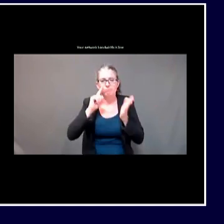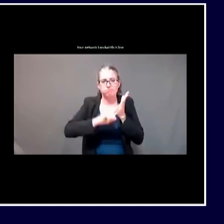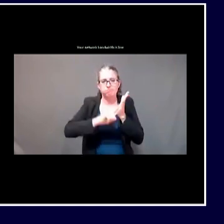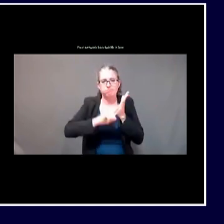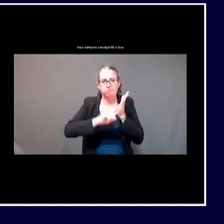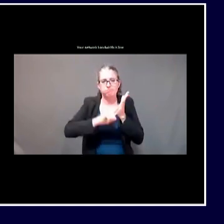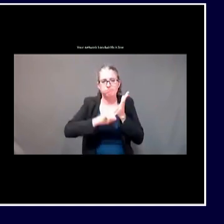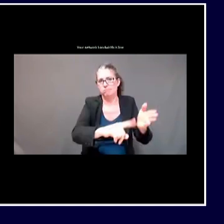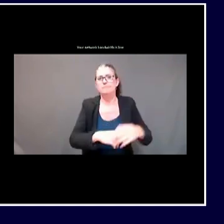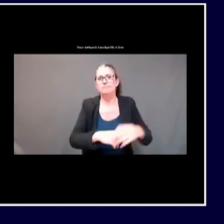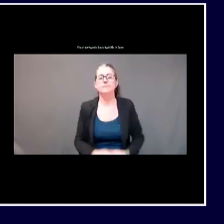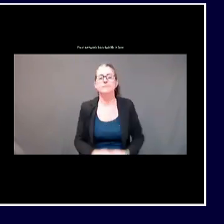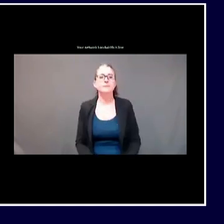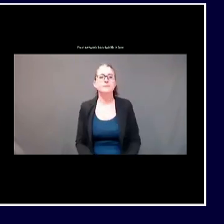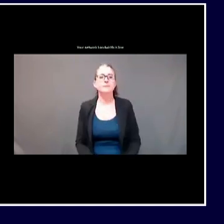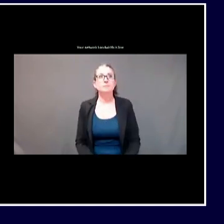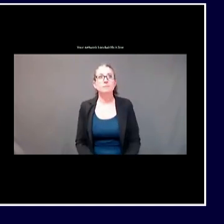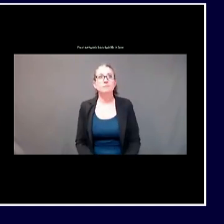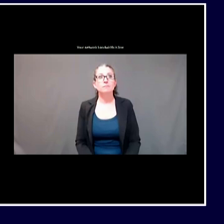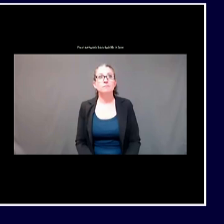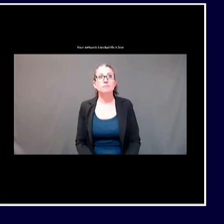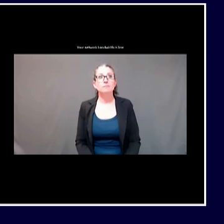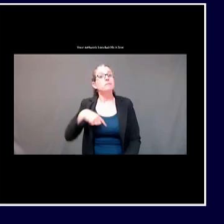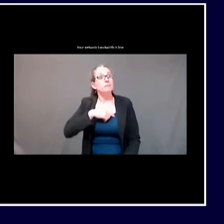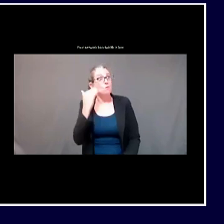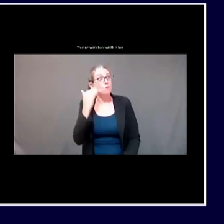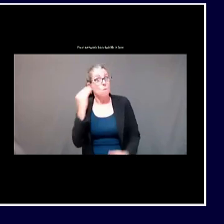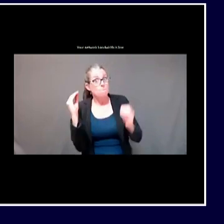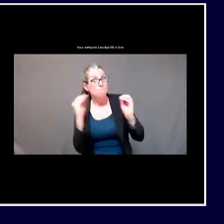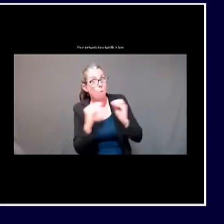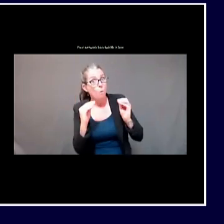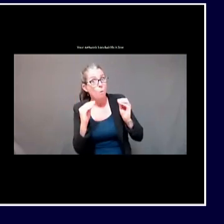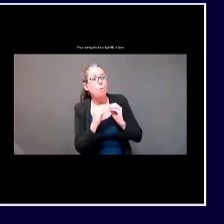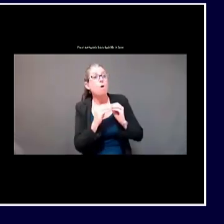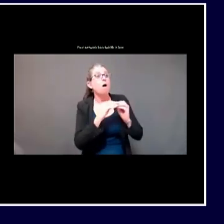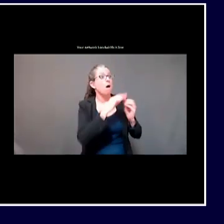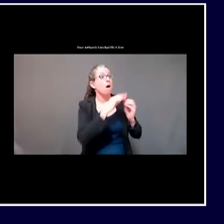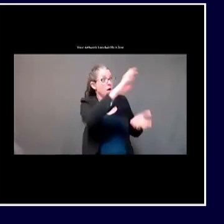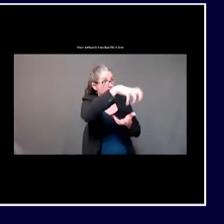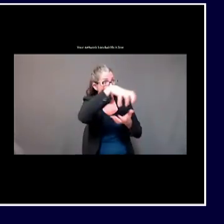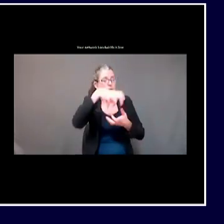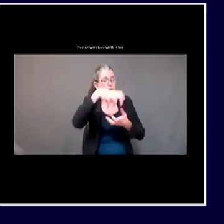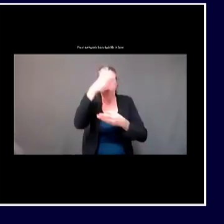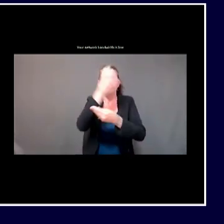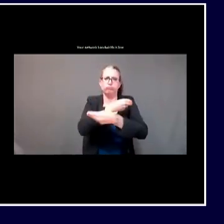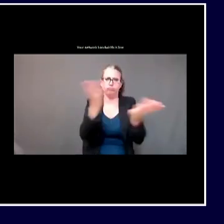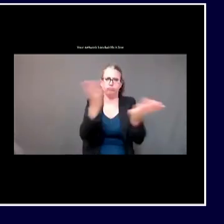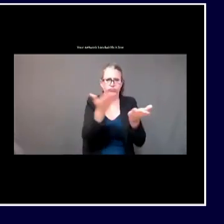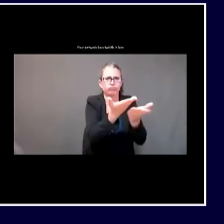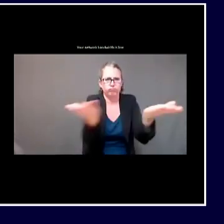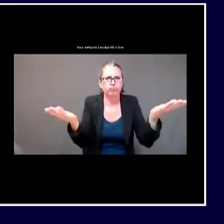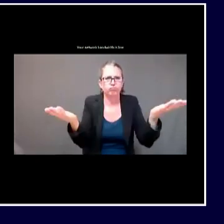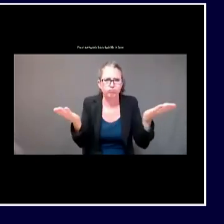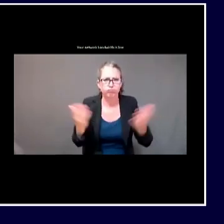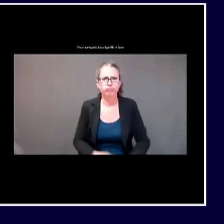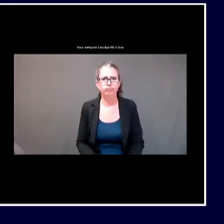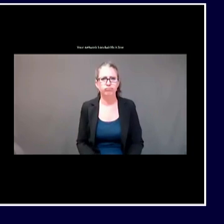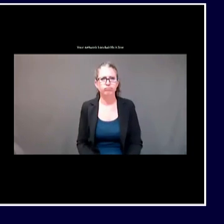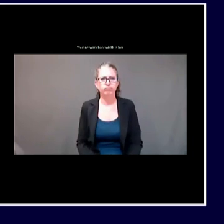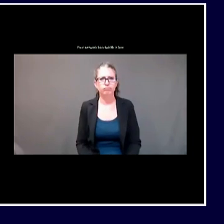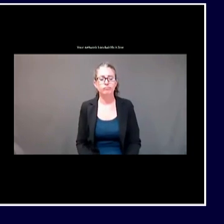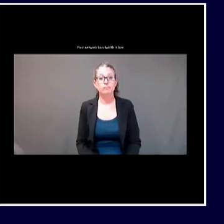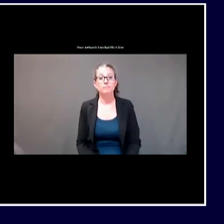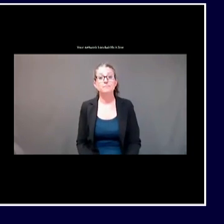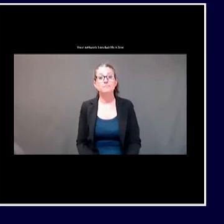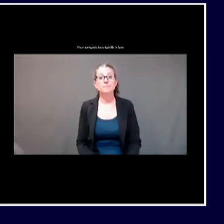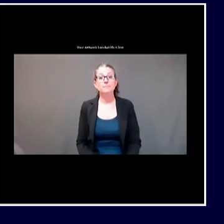sense of where we are from an epidemiological standpoint. As those data come in, we will be sure to keep everyone updated. I'd